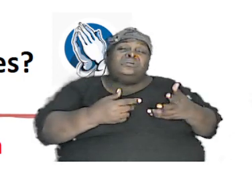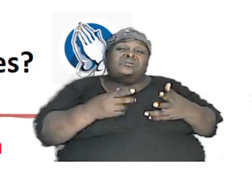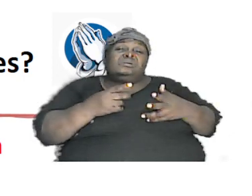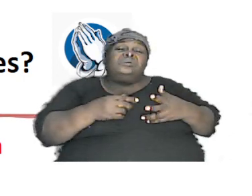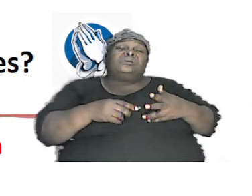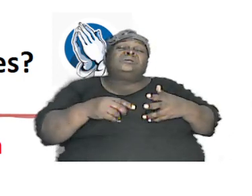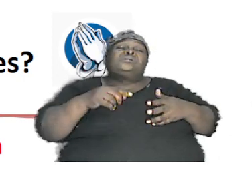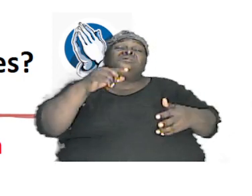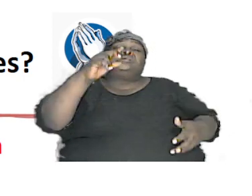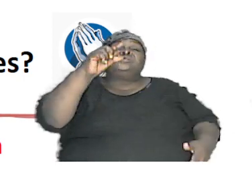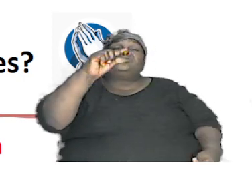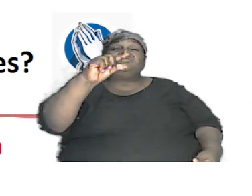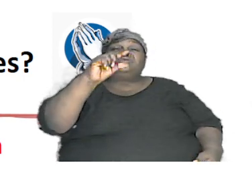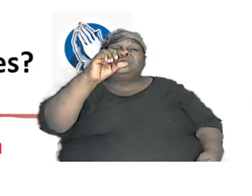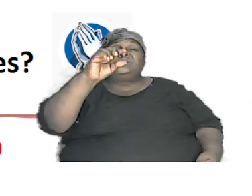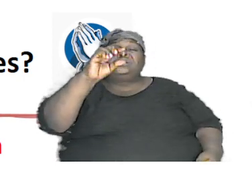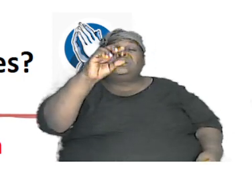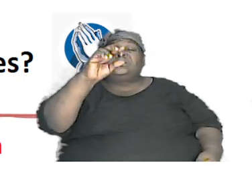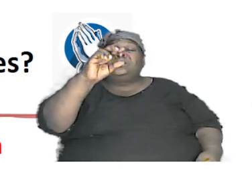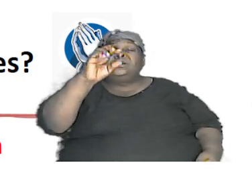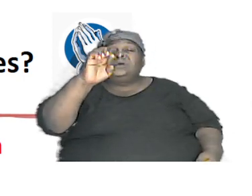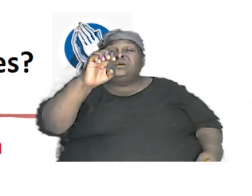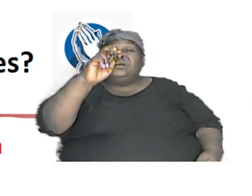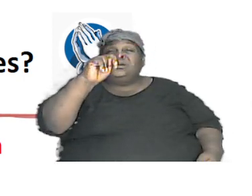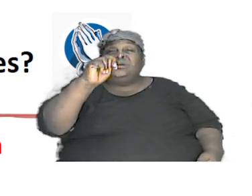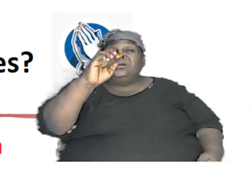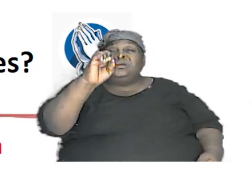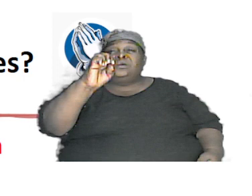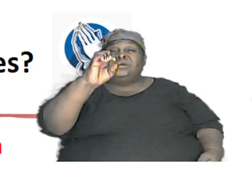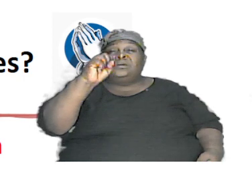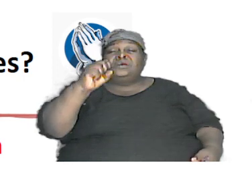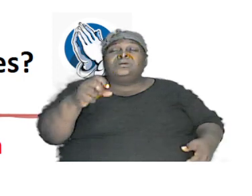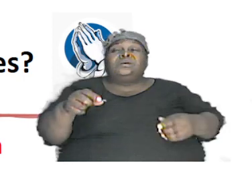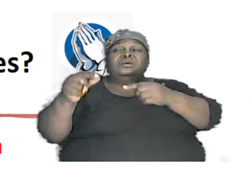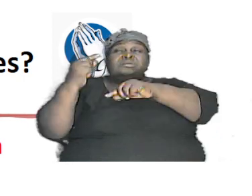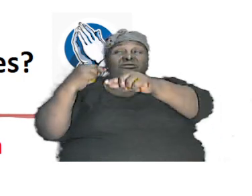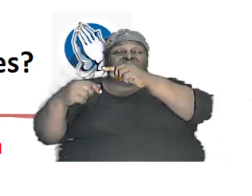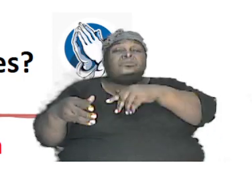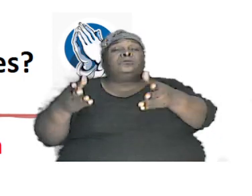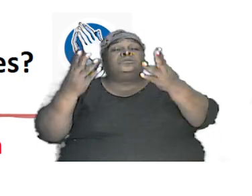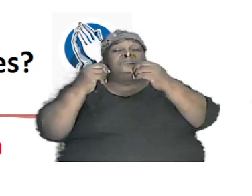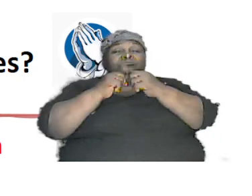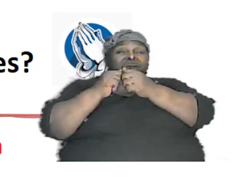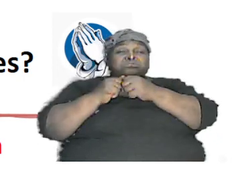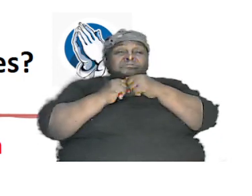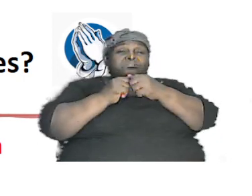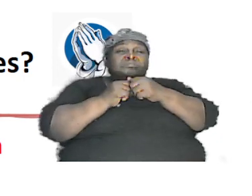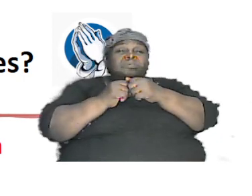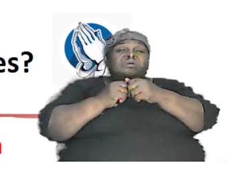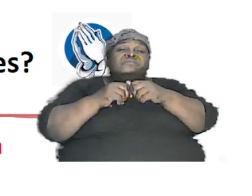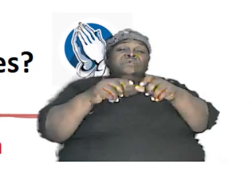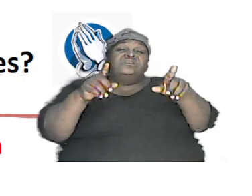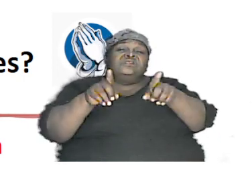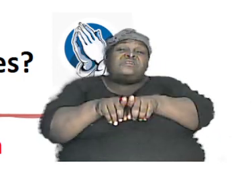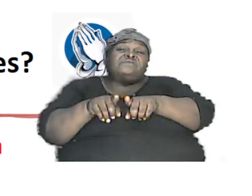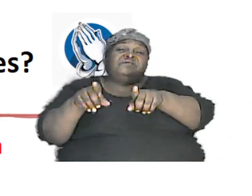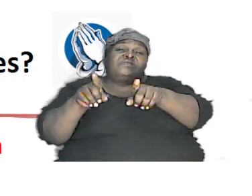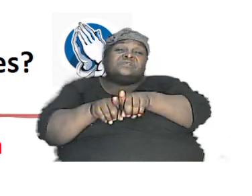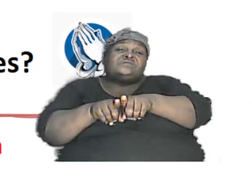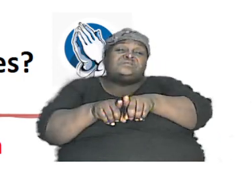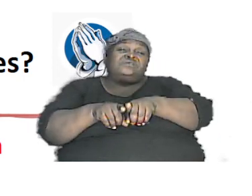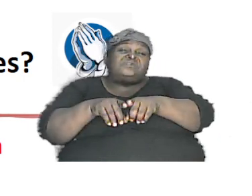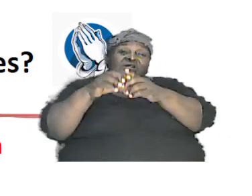a variety a diversity in terms of genes and the